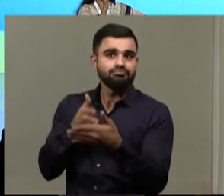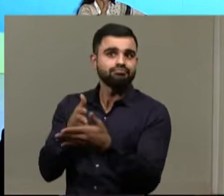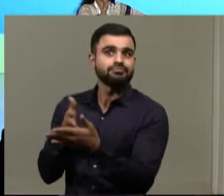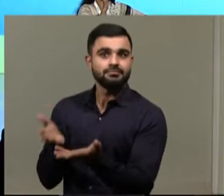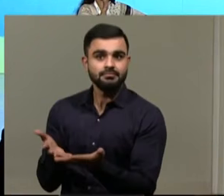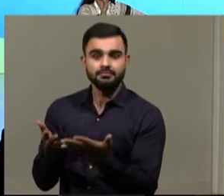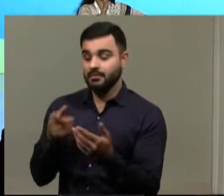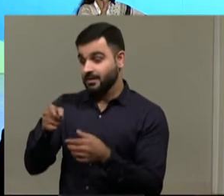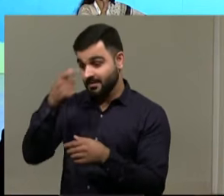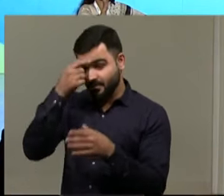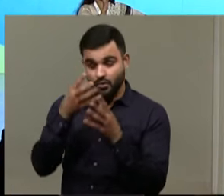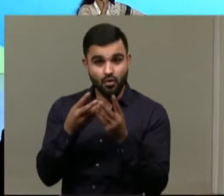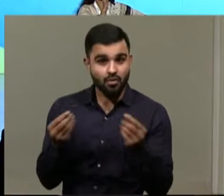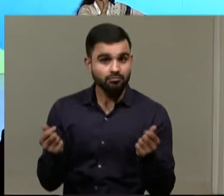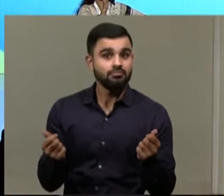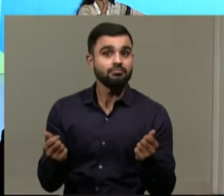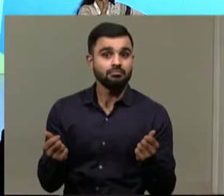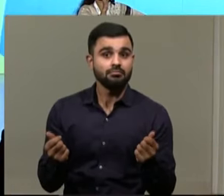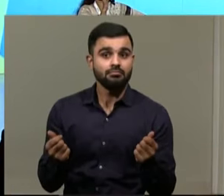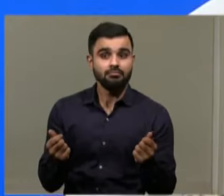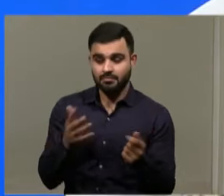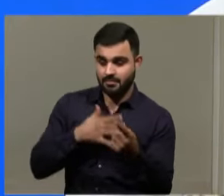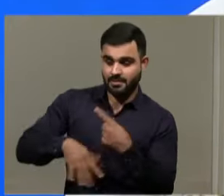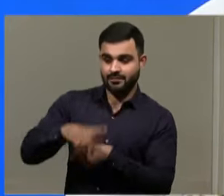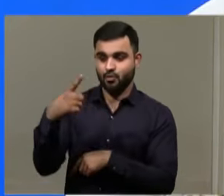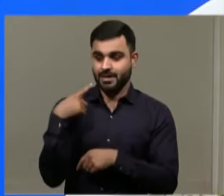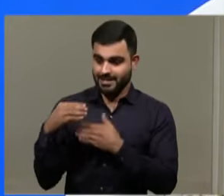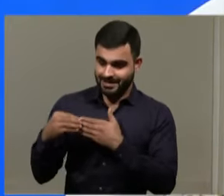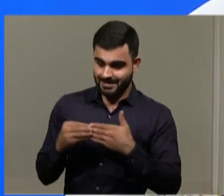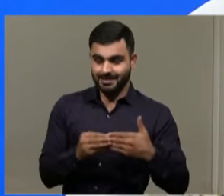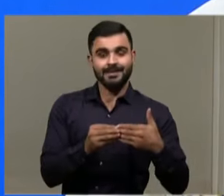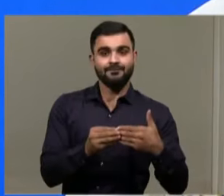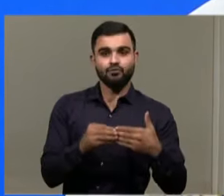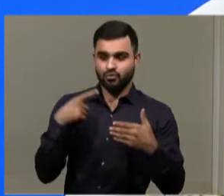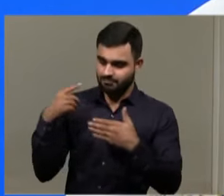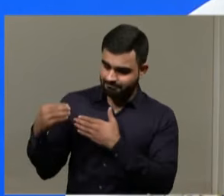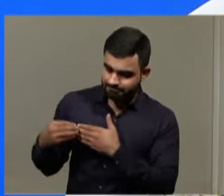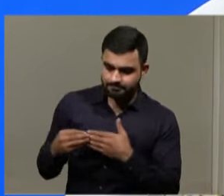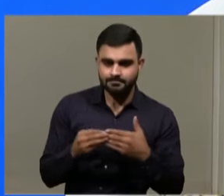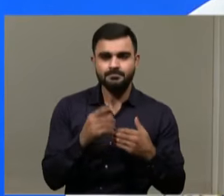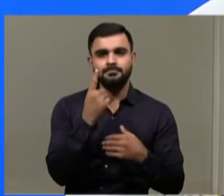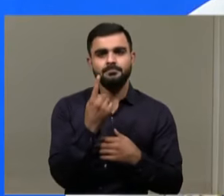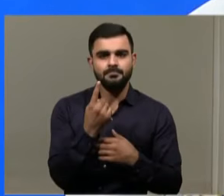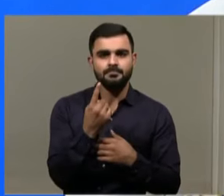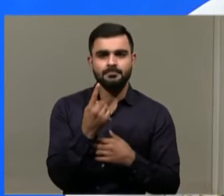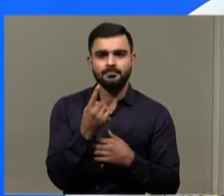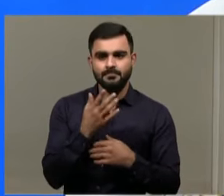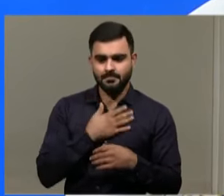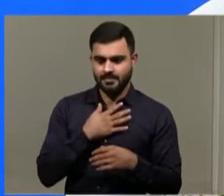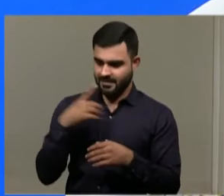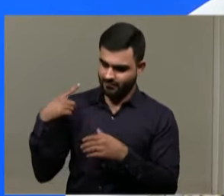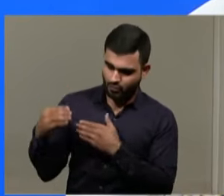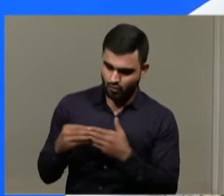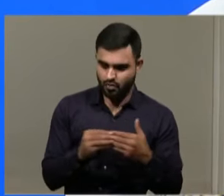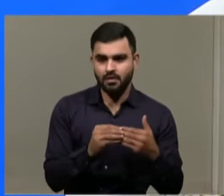those problems have been solved under my leadership. And, I used to lead one, I was a leader